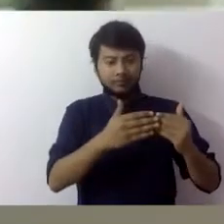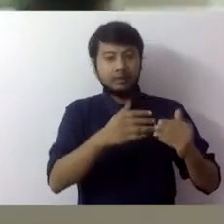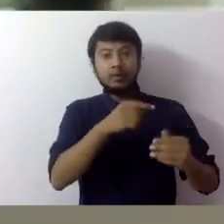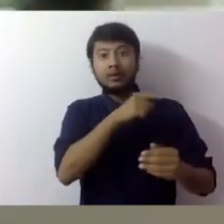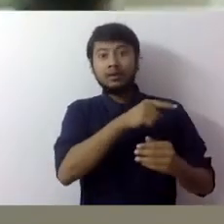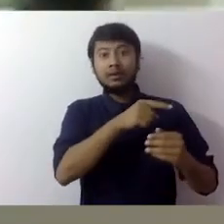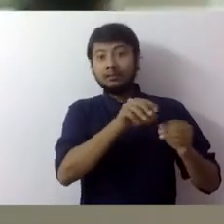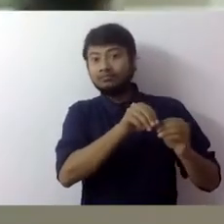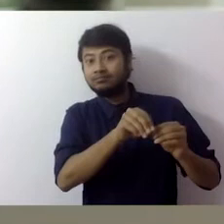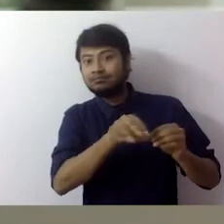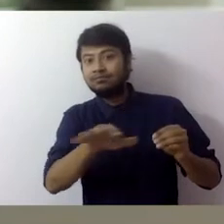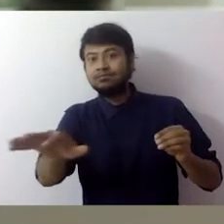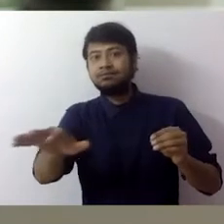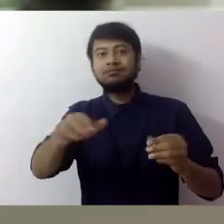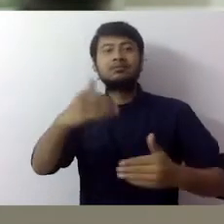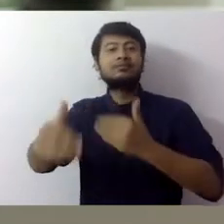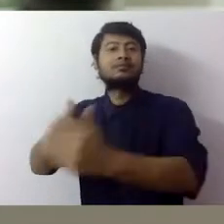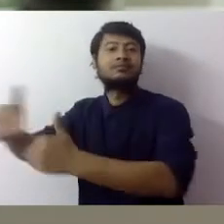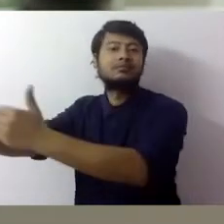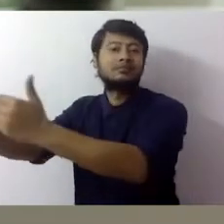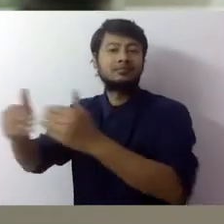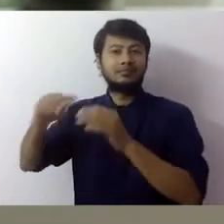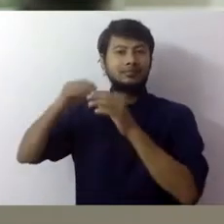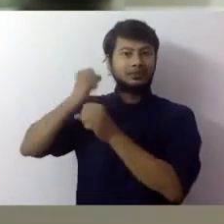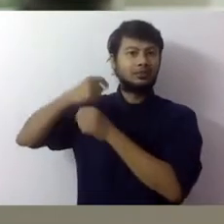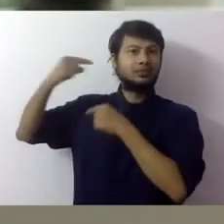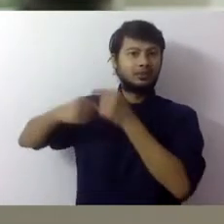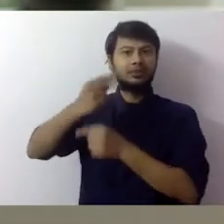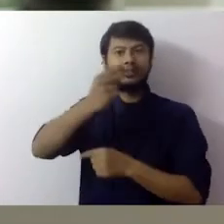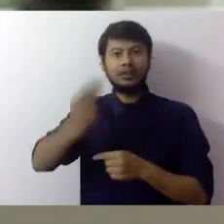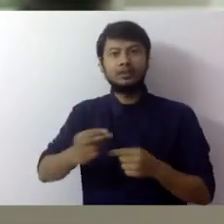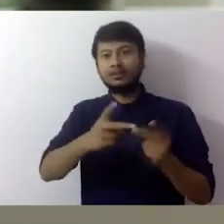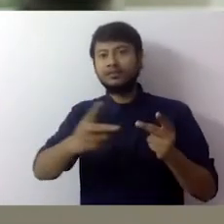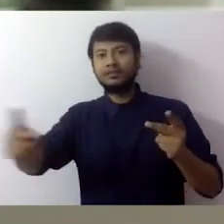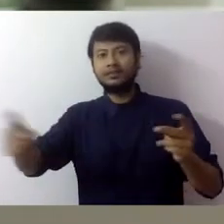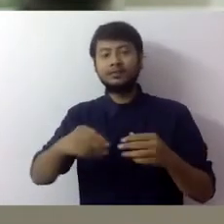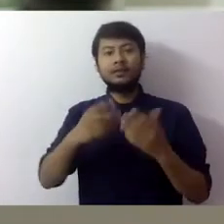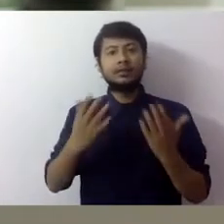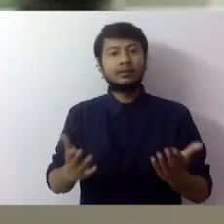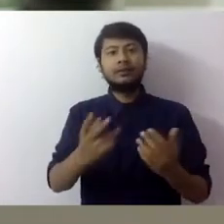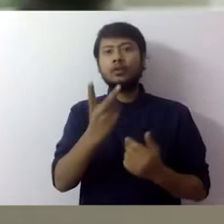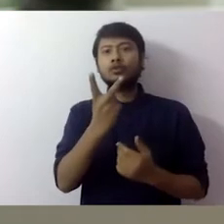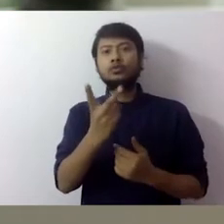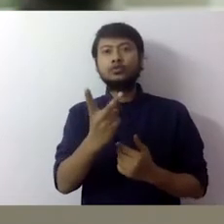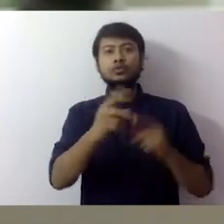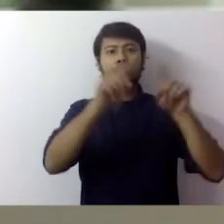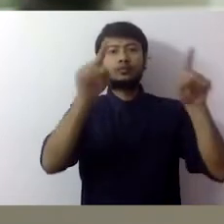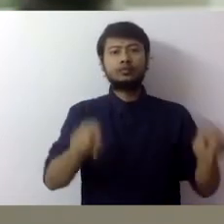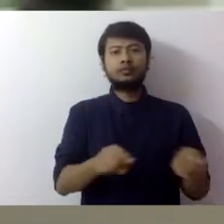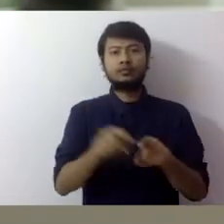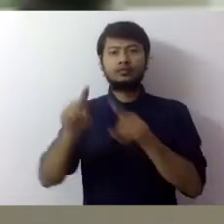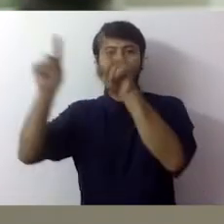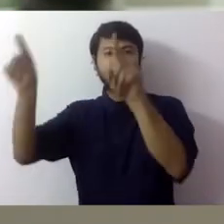Today we pause two such moments and look at two works that the periods produced. They share the same